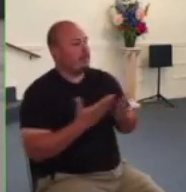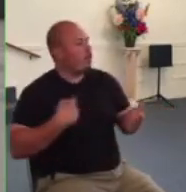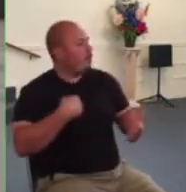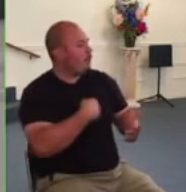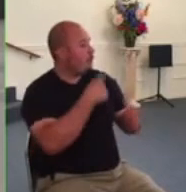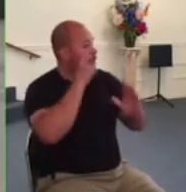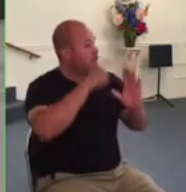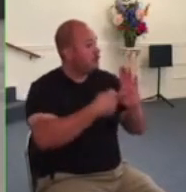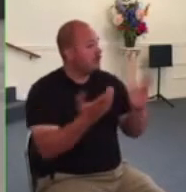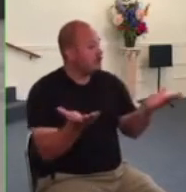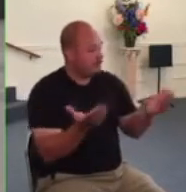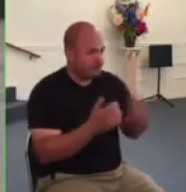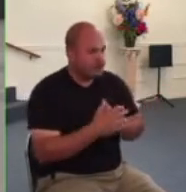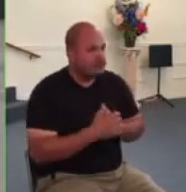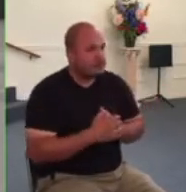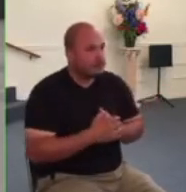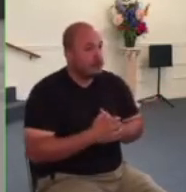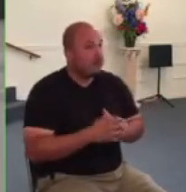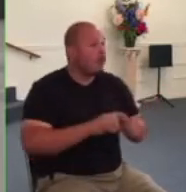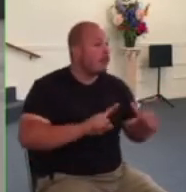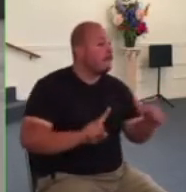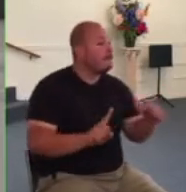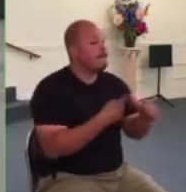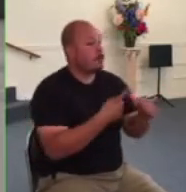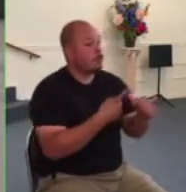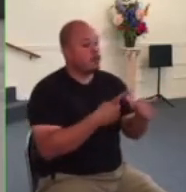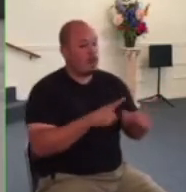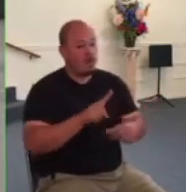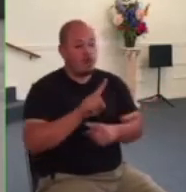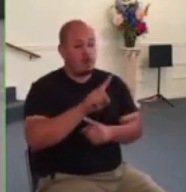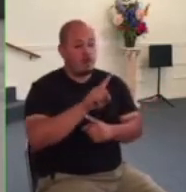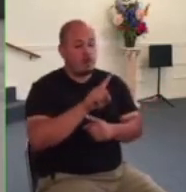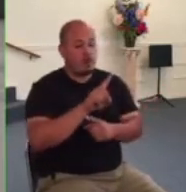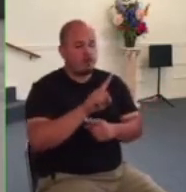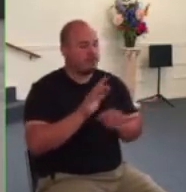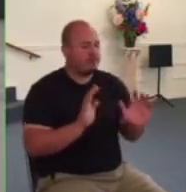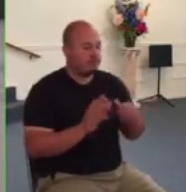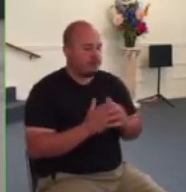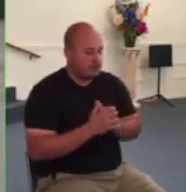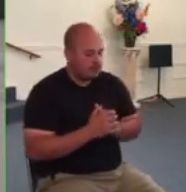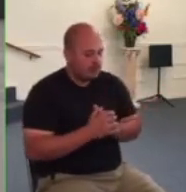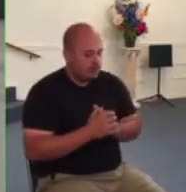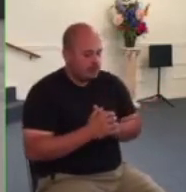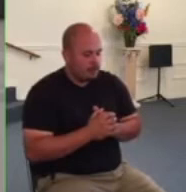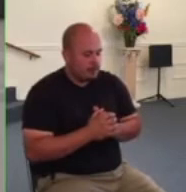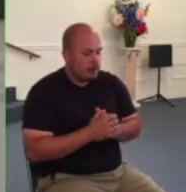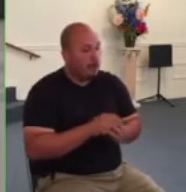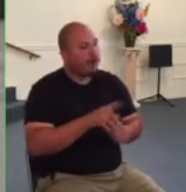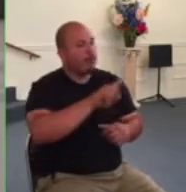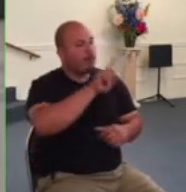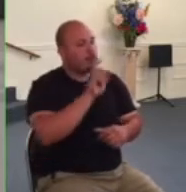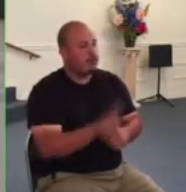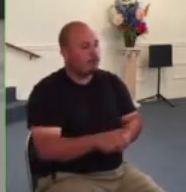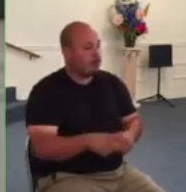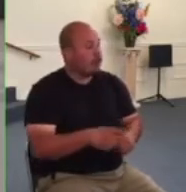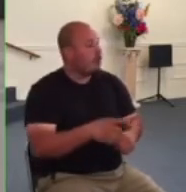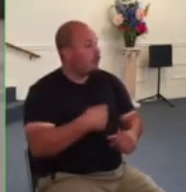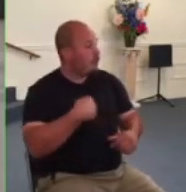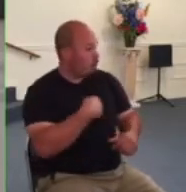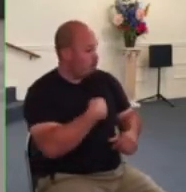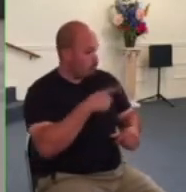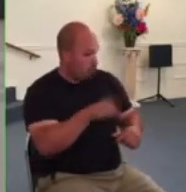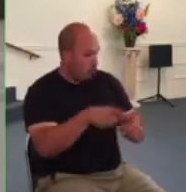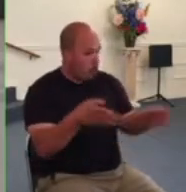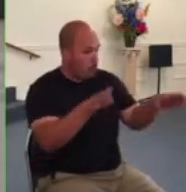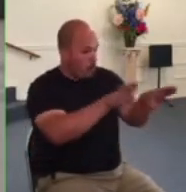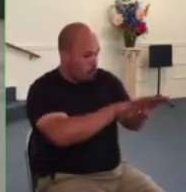question about whether we should obey a government order to close our gatherings was not the only question we needed to consider we also needed